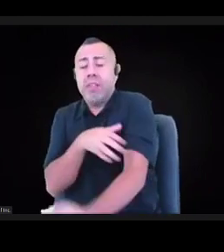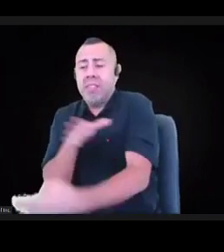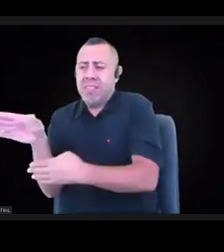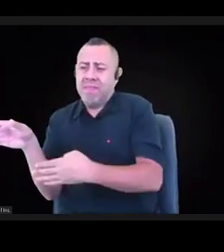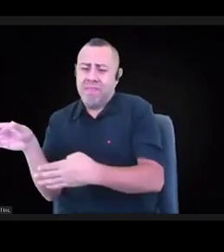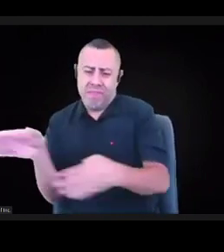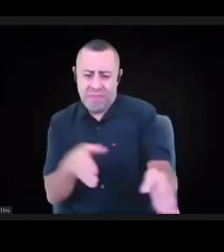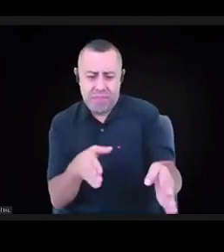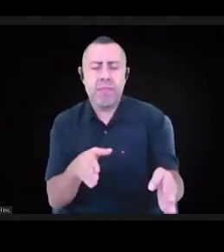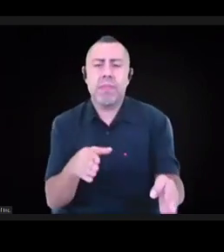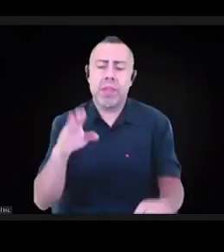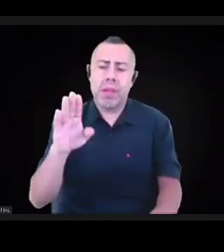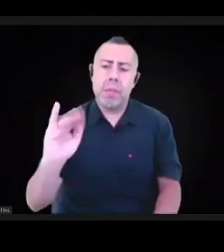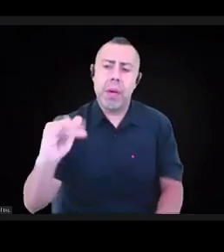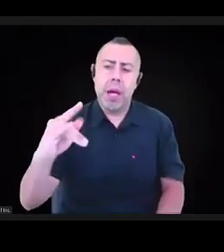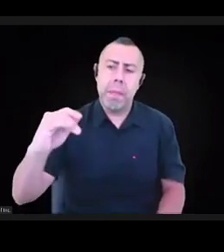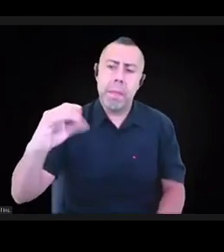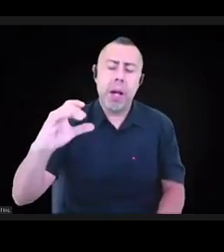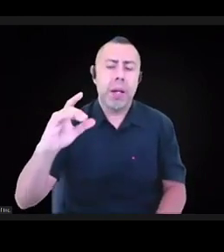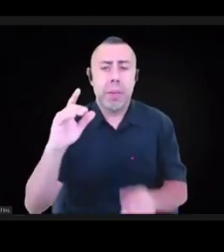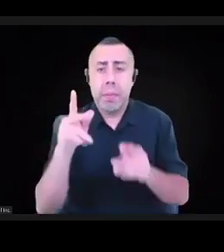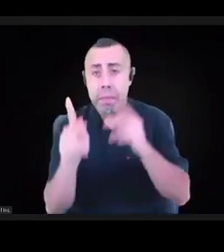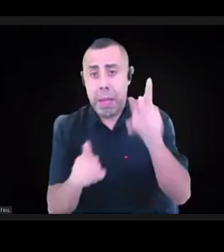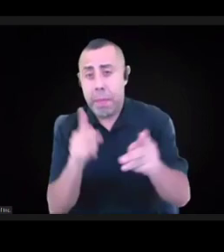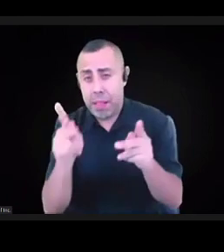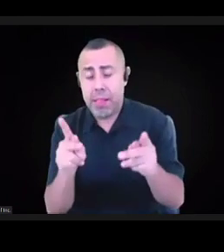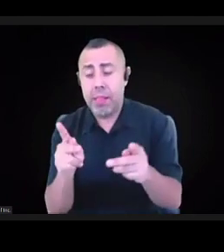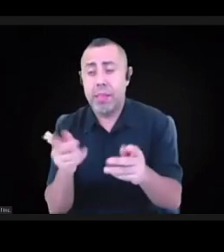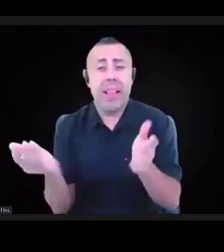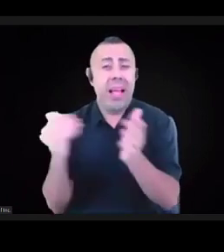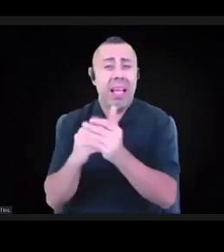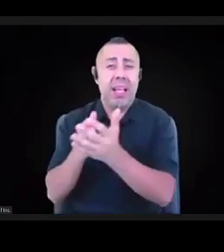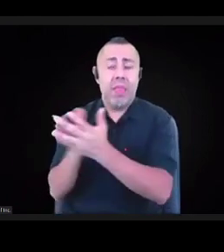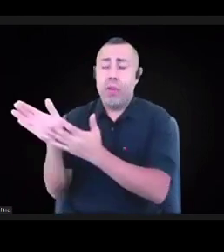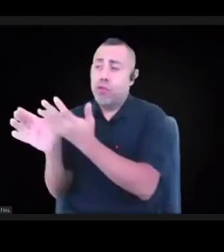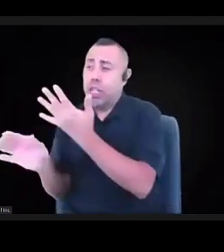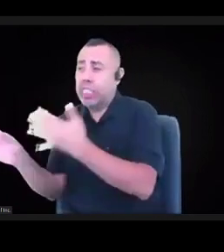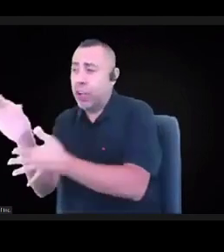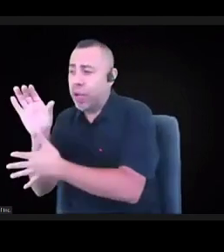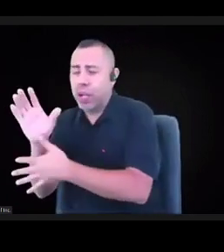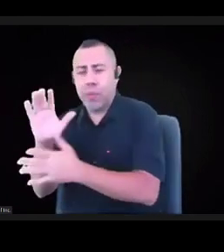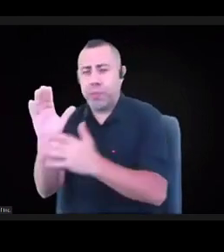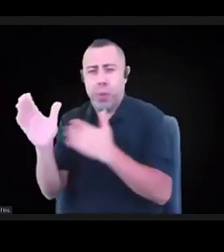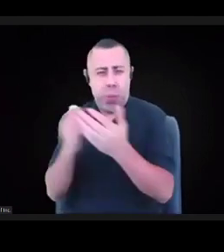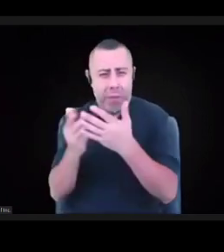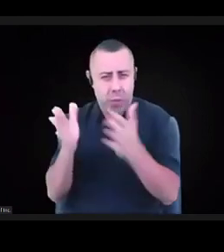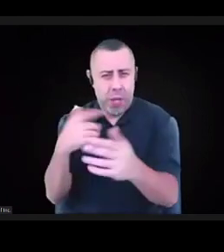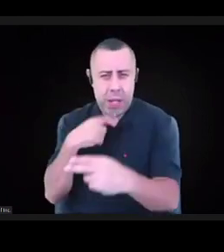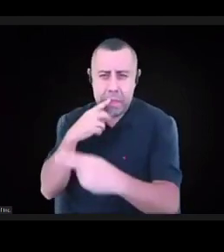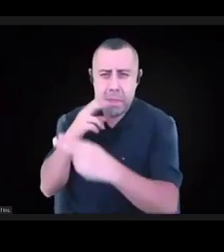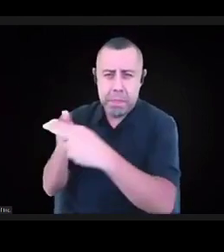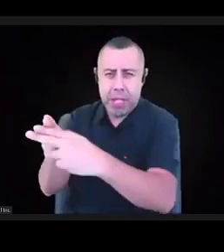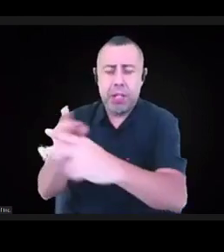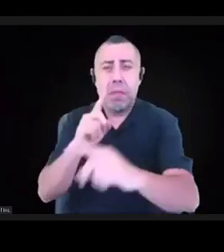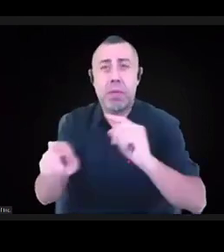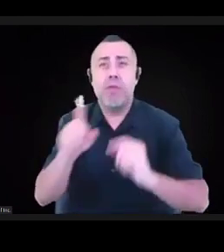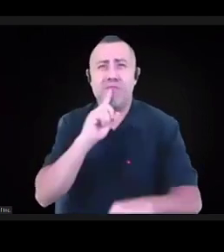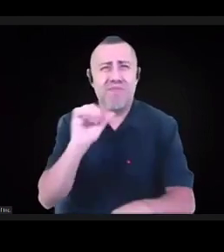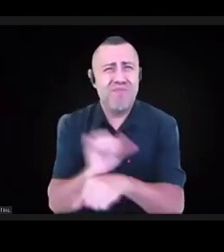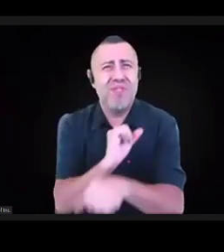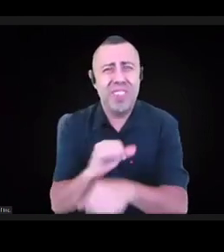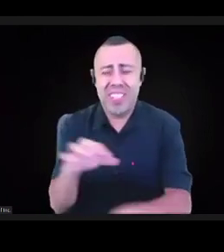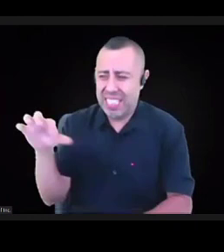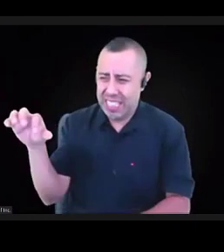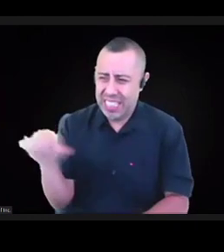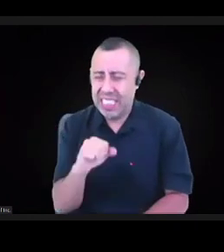through, again, that criteria I mentioned, but really trying to take these ideas that we mentioned in the previous slides and asking what do they look